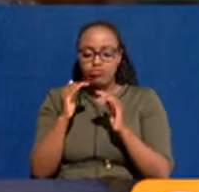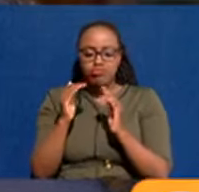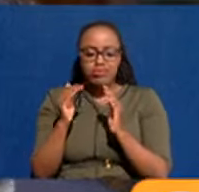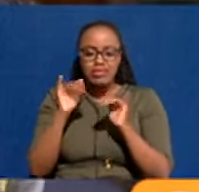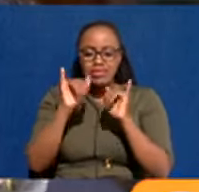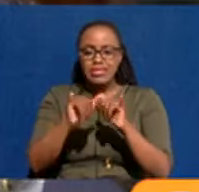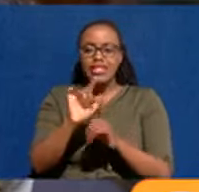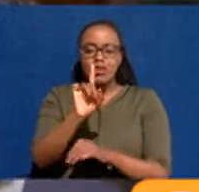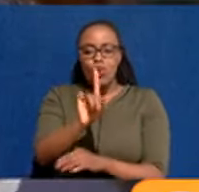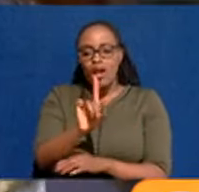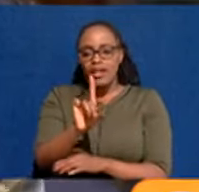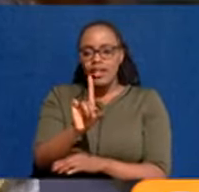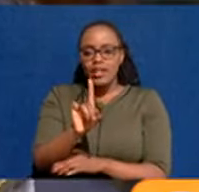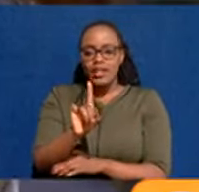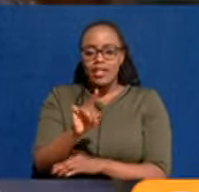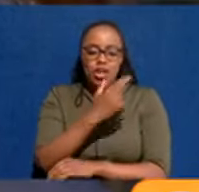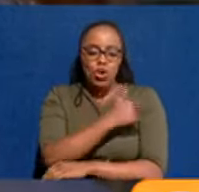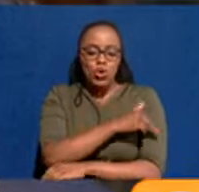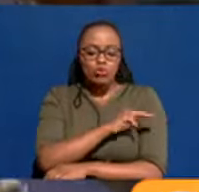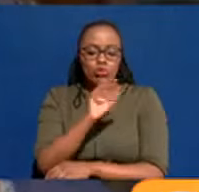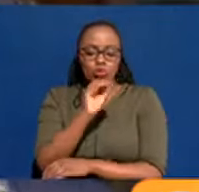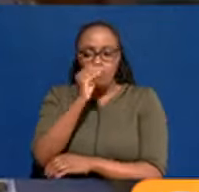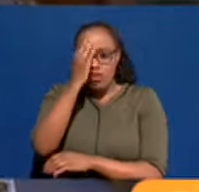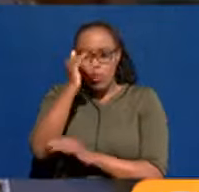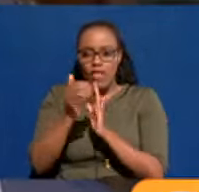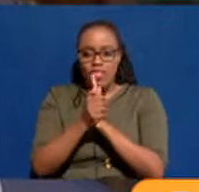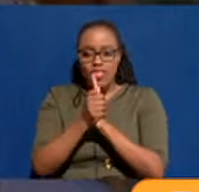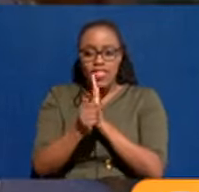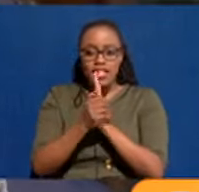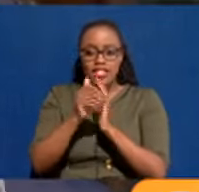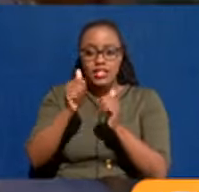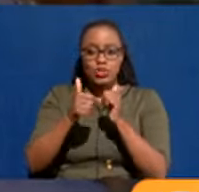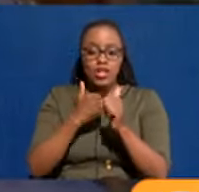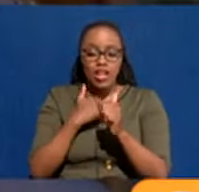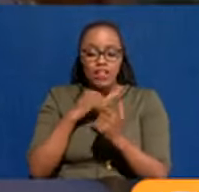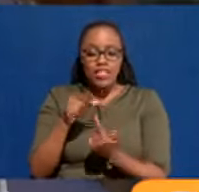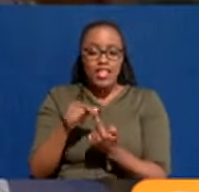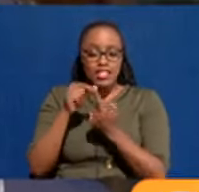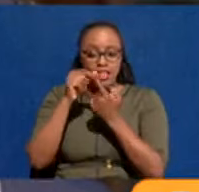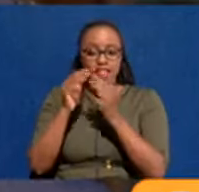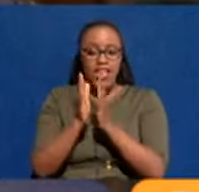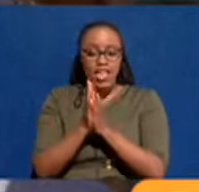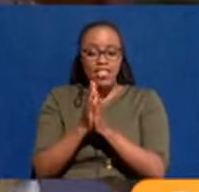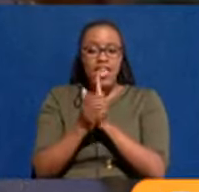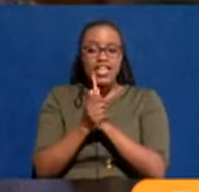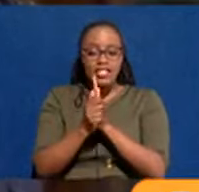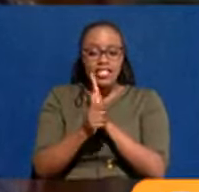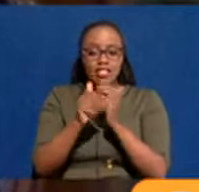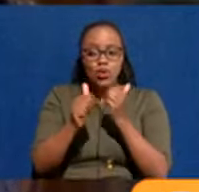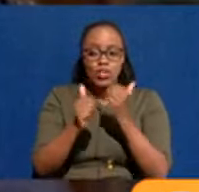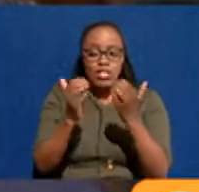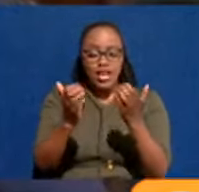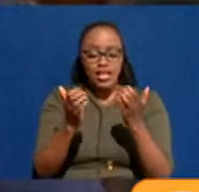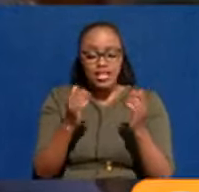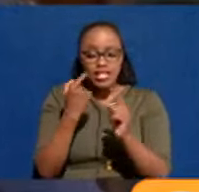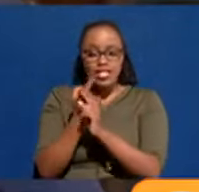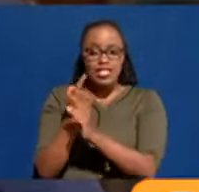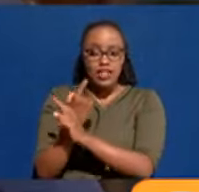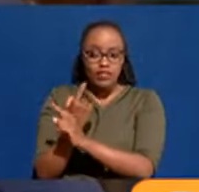one facility because the skills they have are unique and the skills they have are needed in different